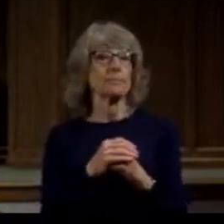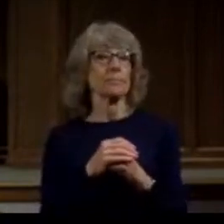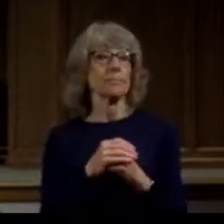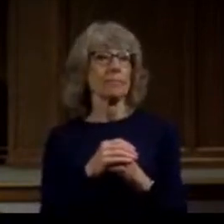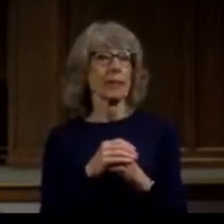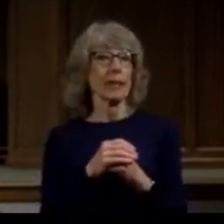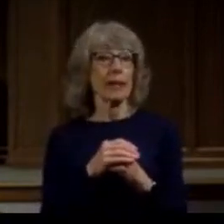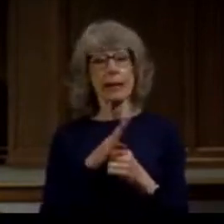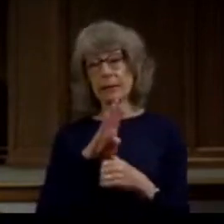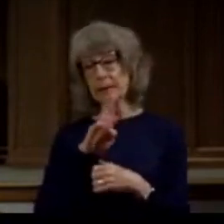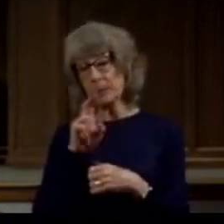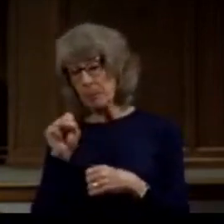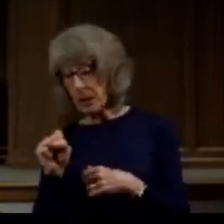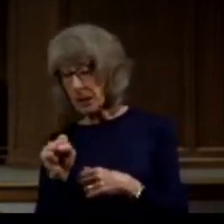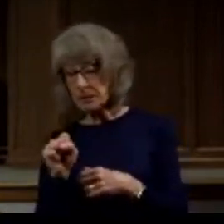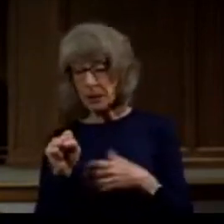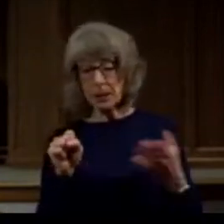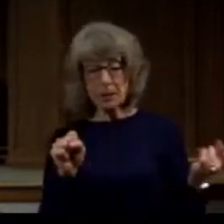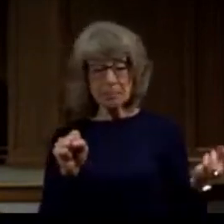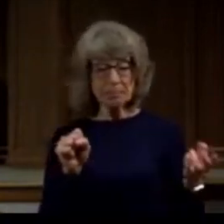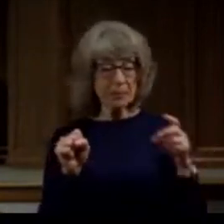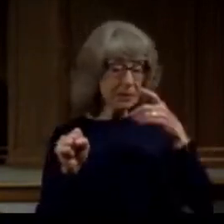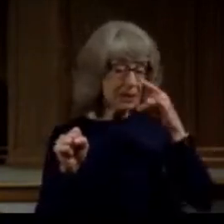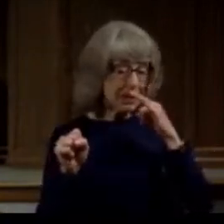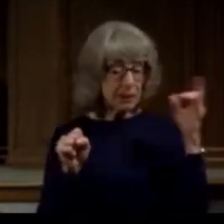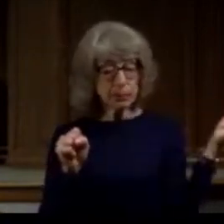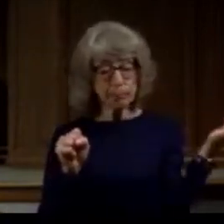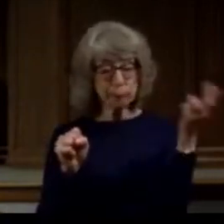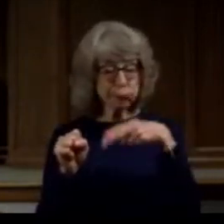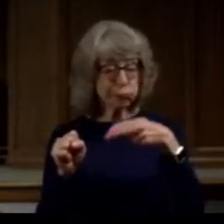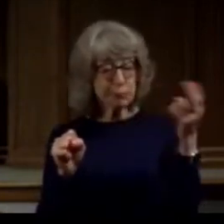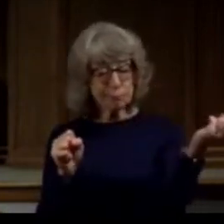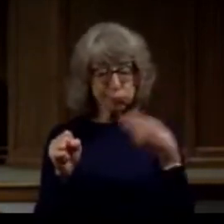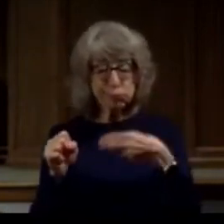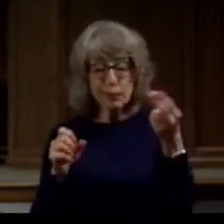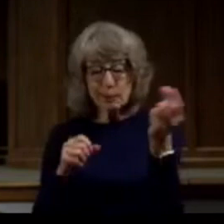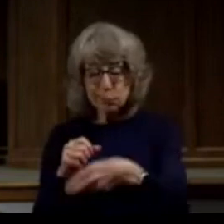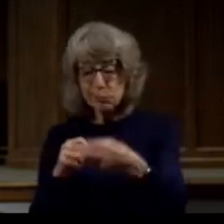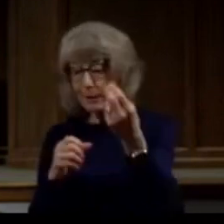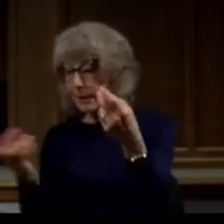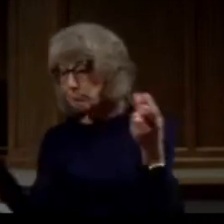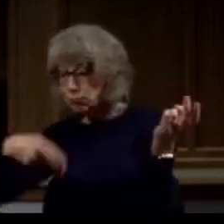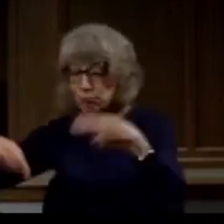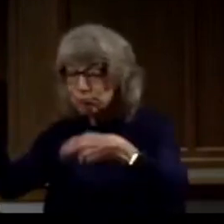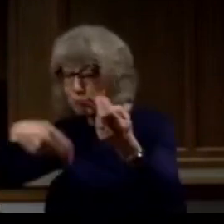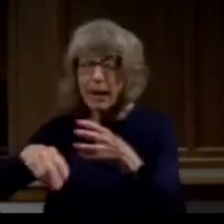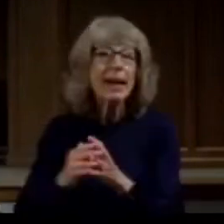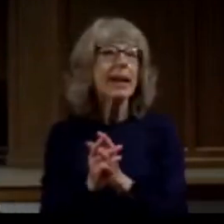buses up with the kids from all the neighborhoods and we'd be singing those songs blue skies and rainbows